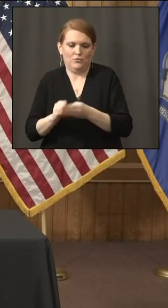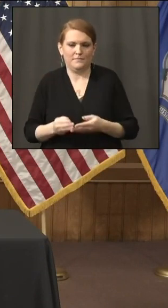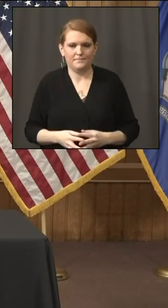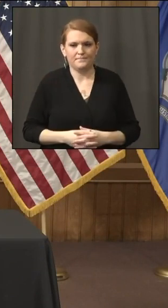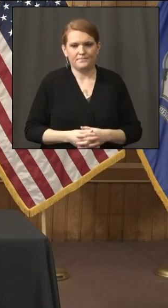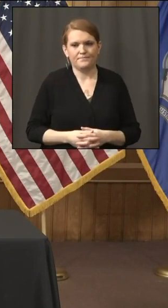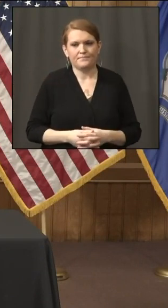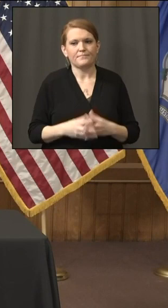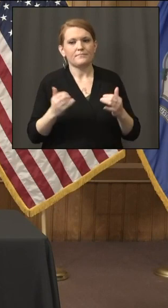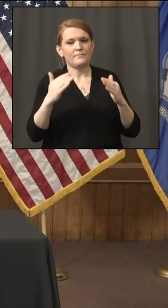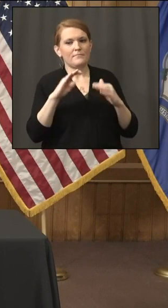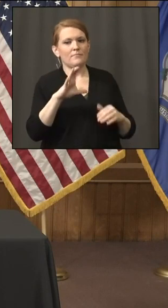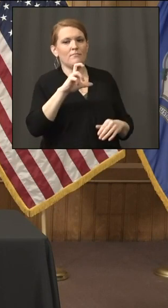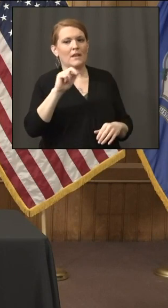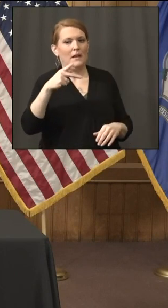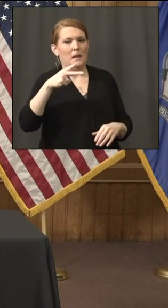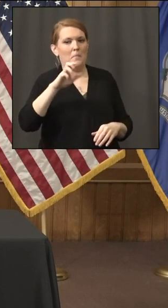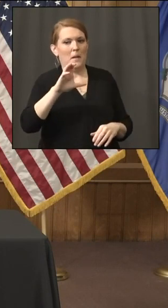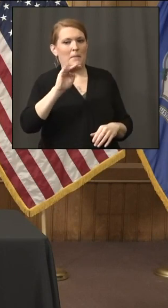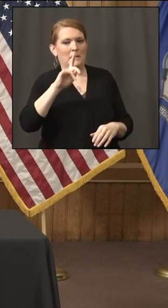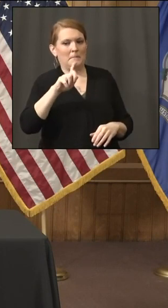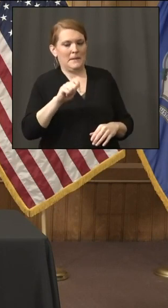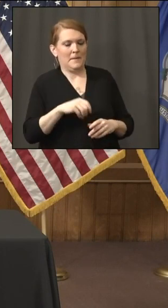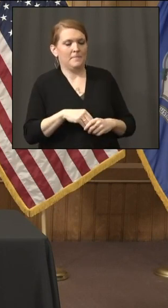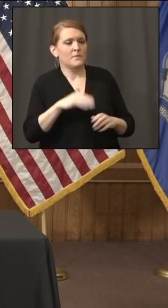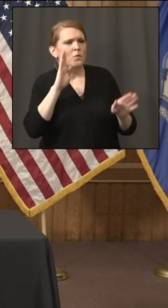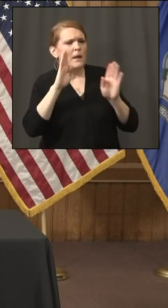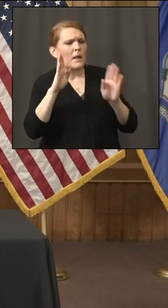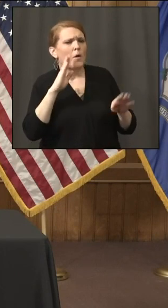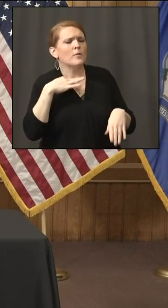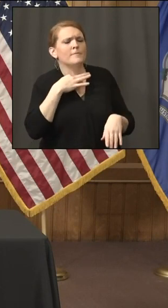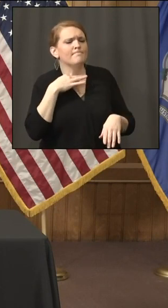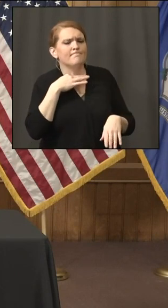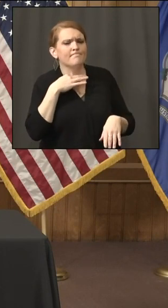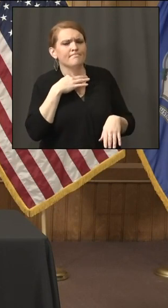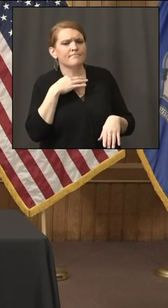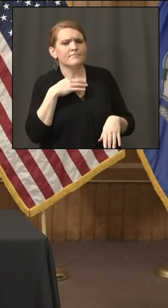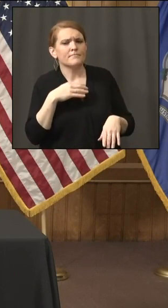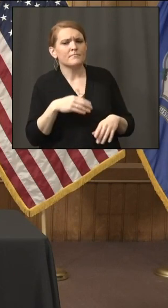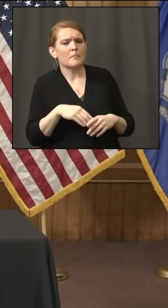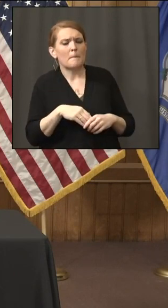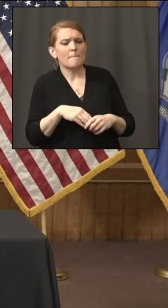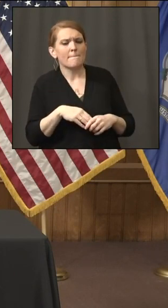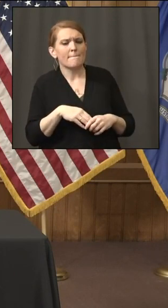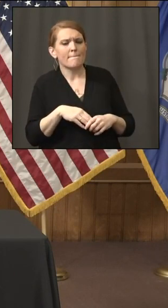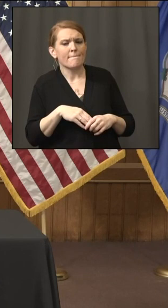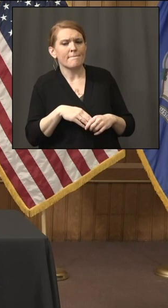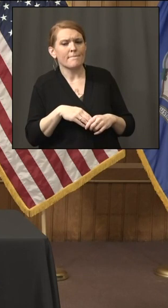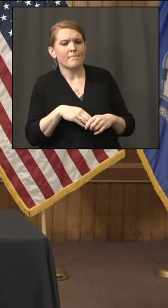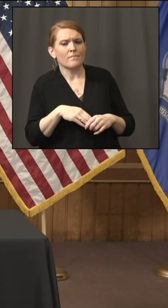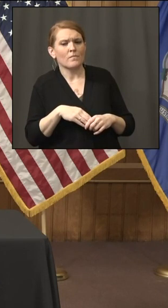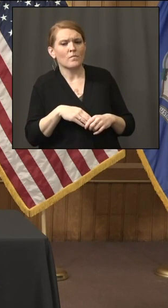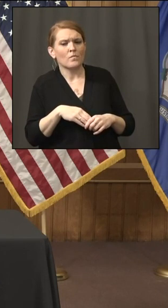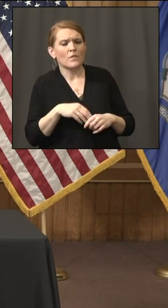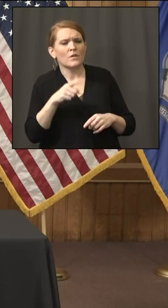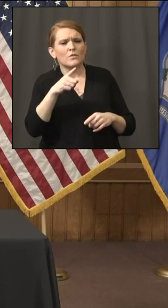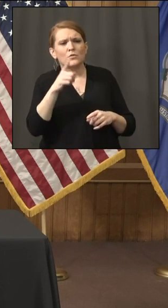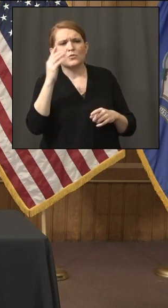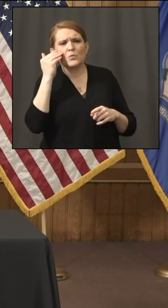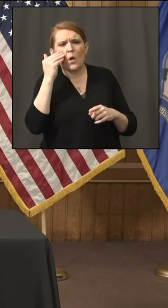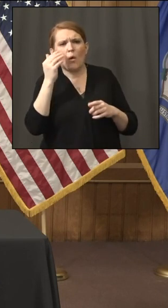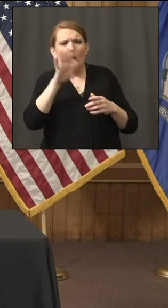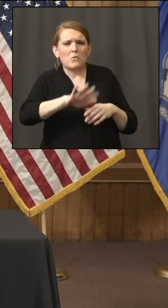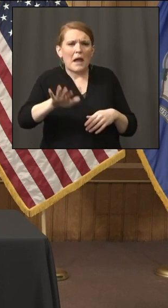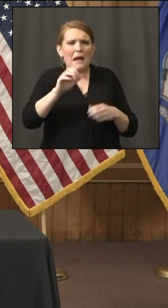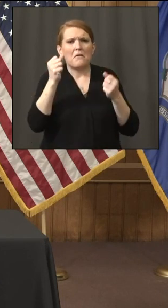Good afternoon. Is there an estimate of how many doses will be distributed or given out by Friday of this